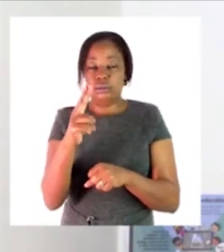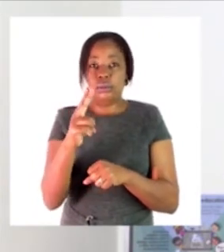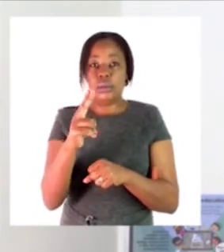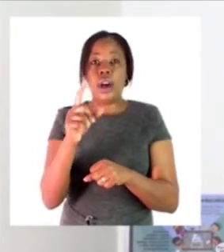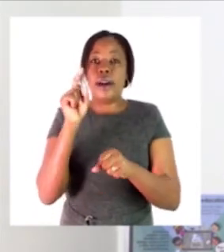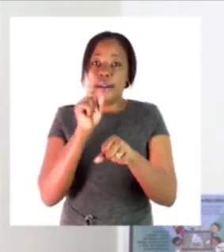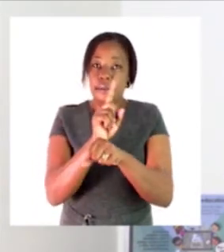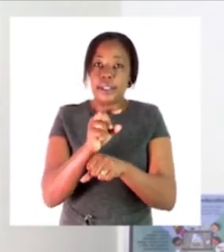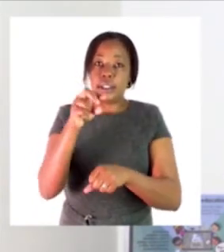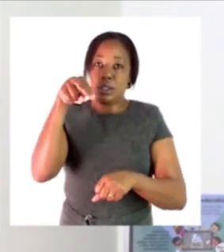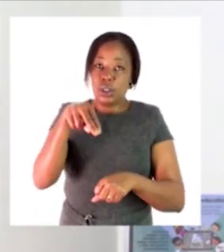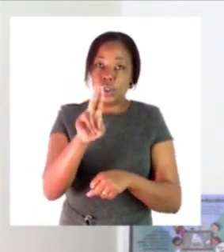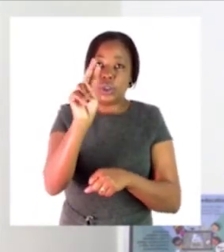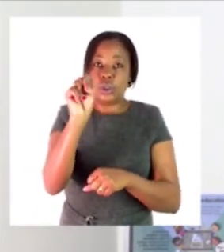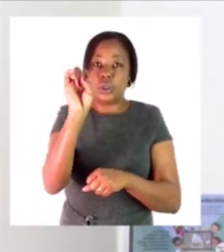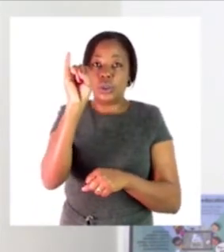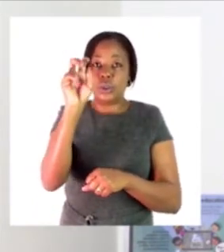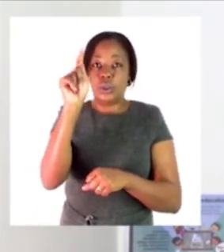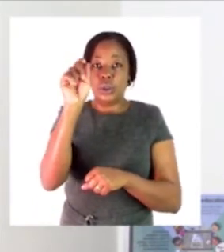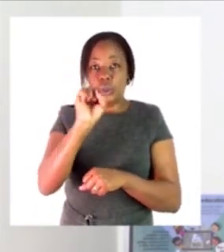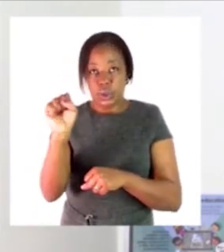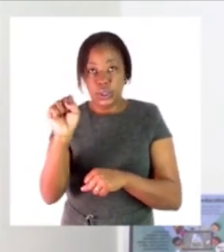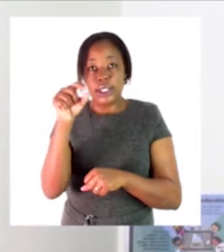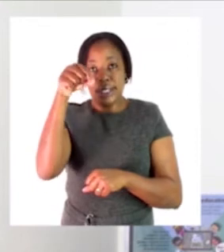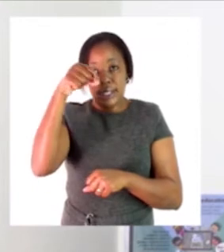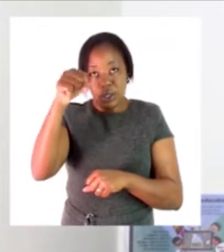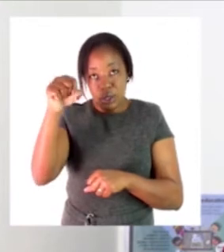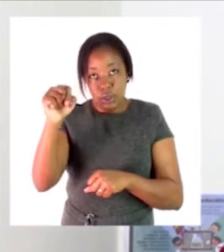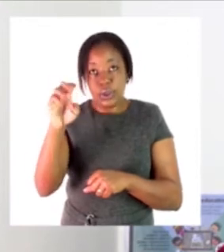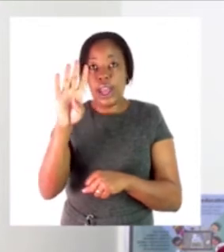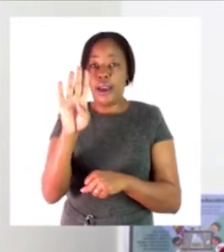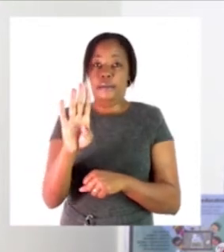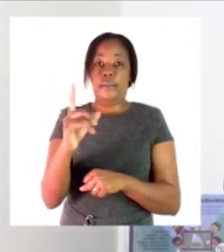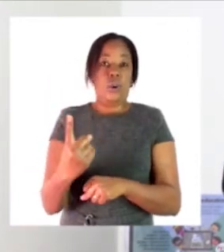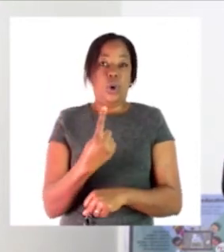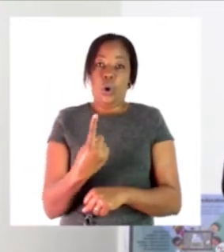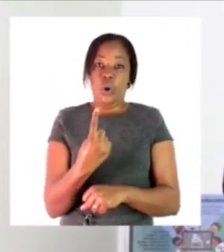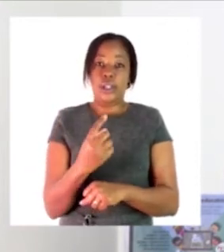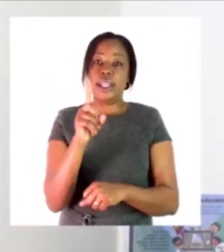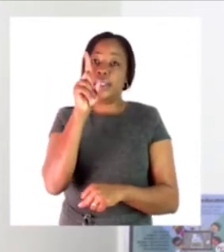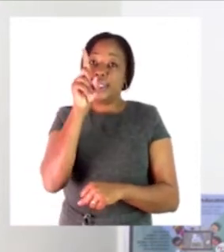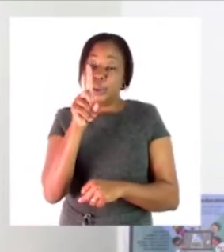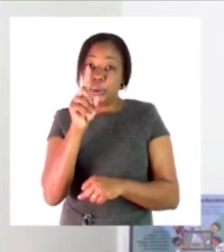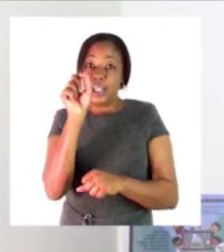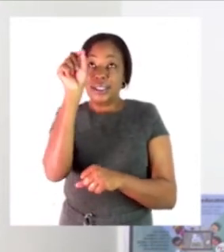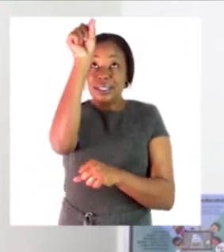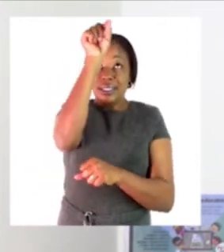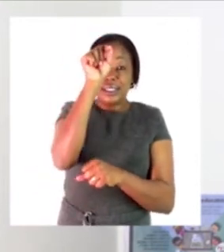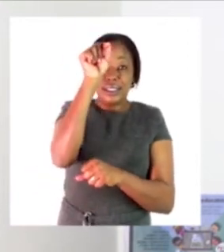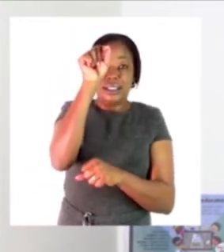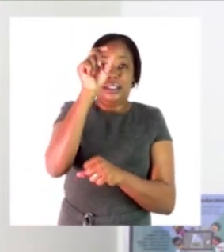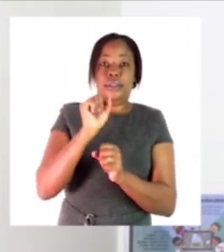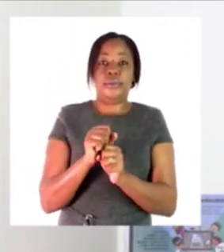first the unit there which is a four and where do i take my one the one must